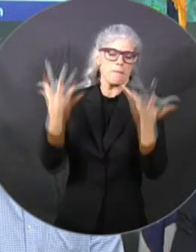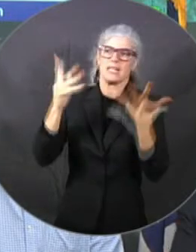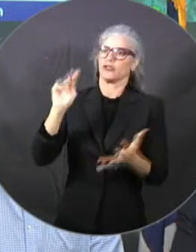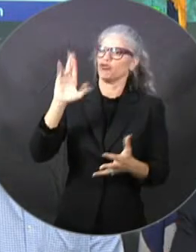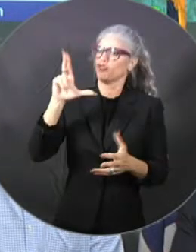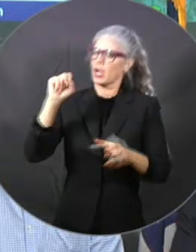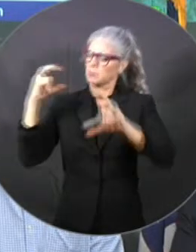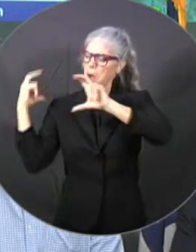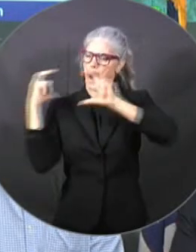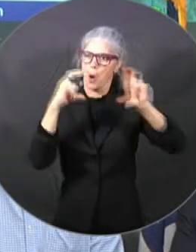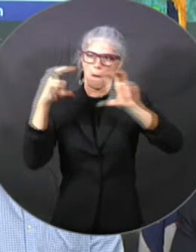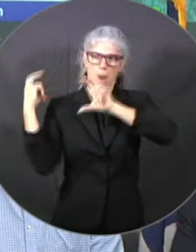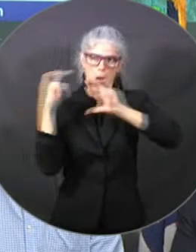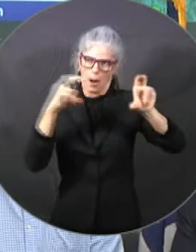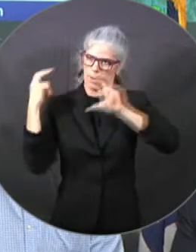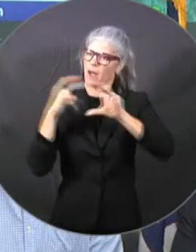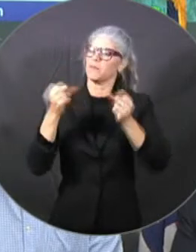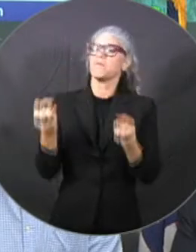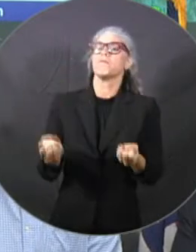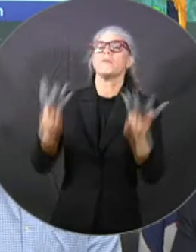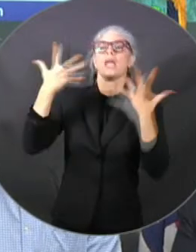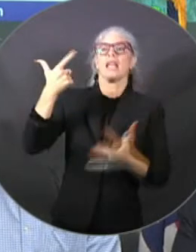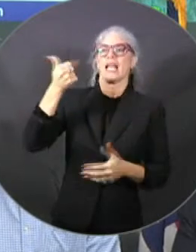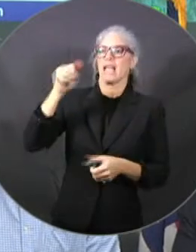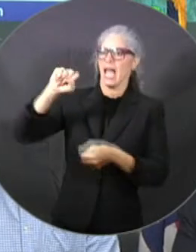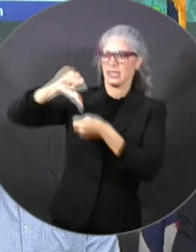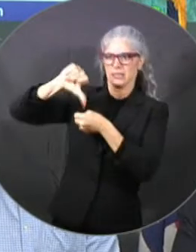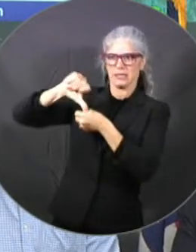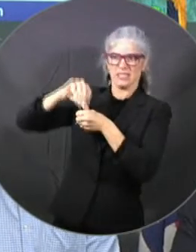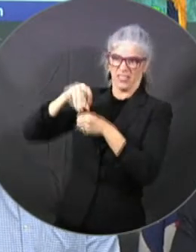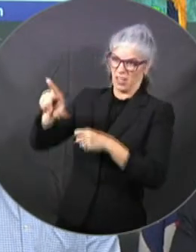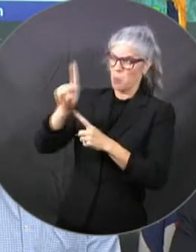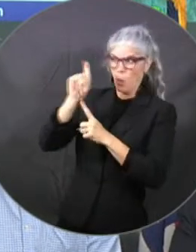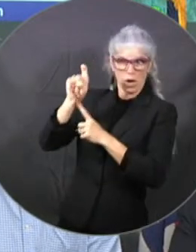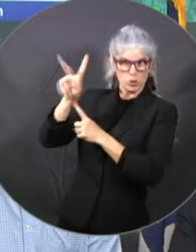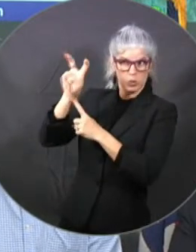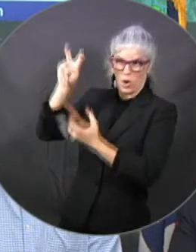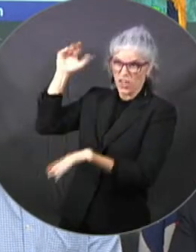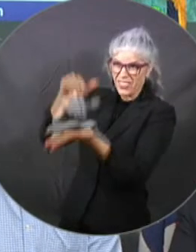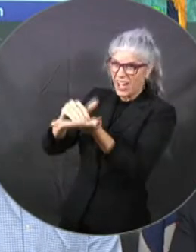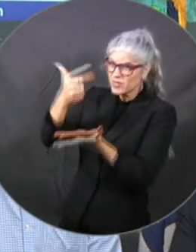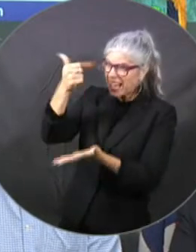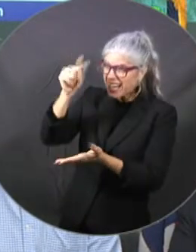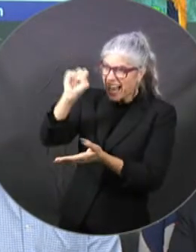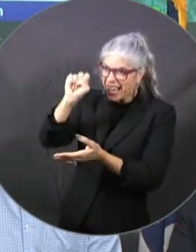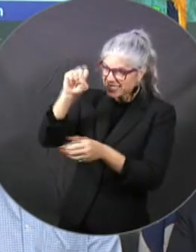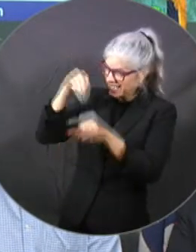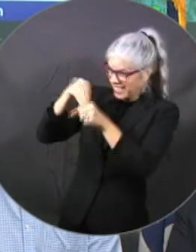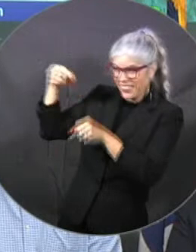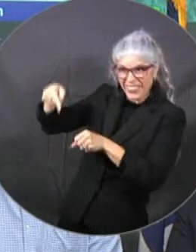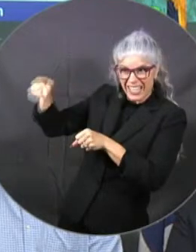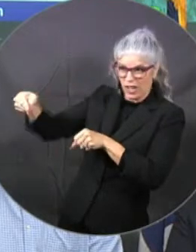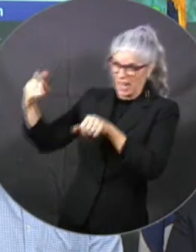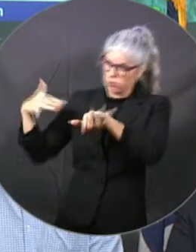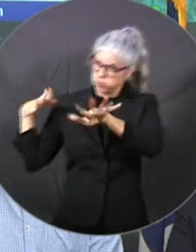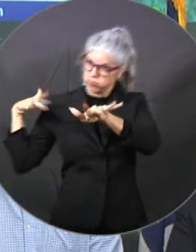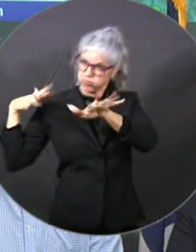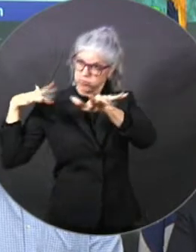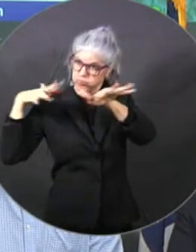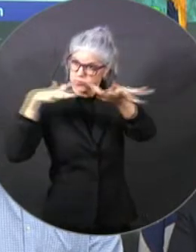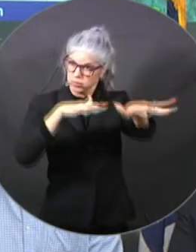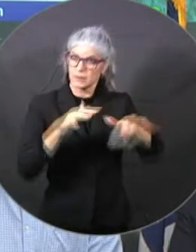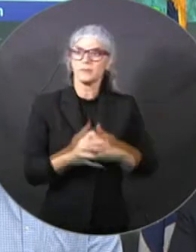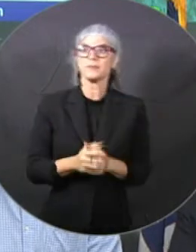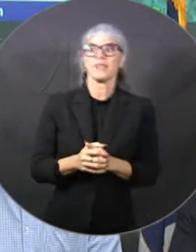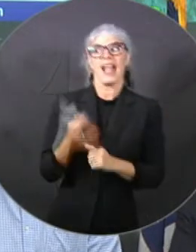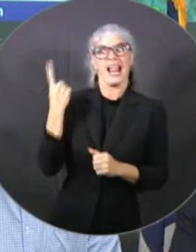fuel. We had limited fuel interruptions with hurricane Ian, but you never know how that works. So we want to